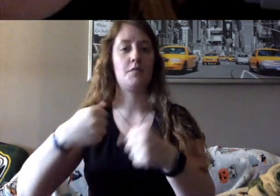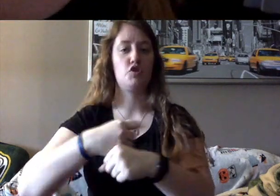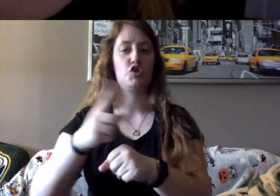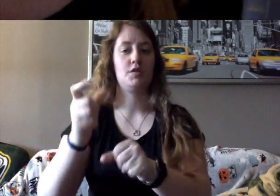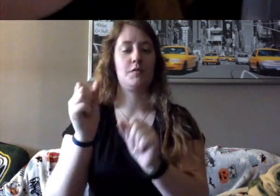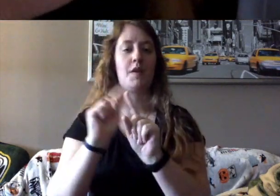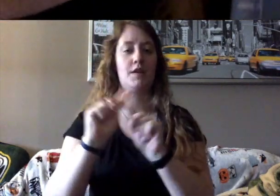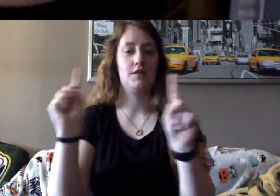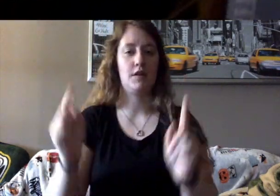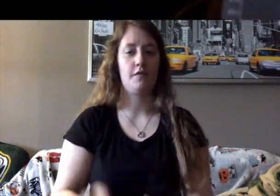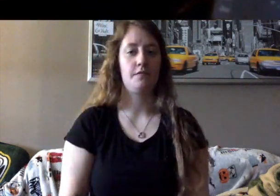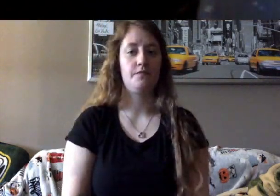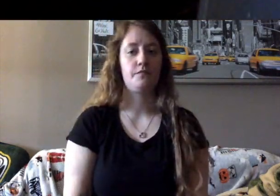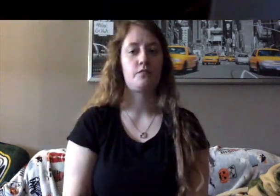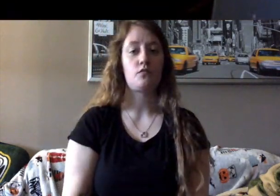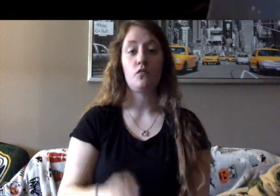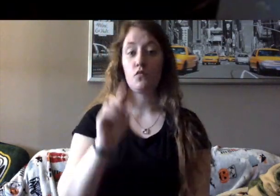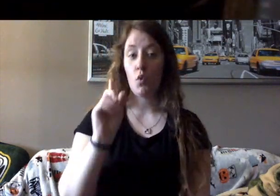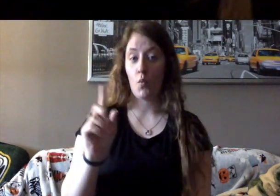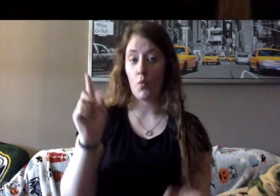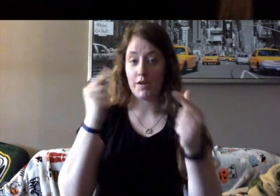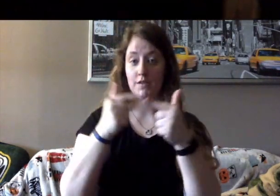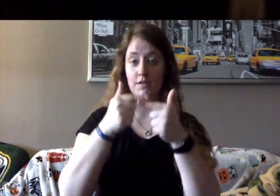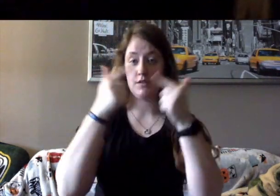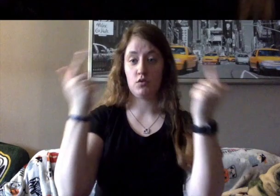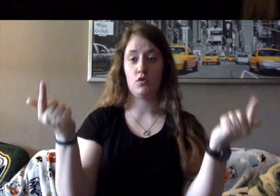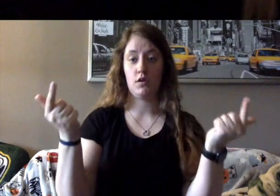disagreement after another.